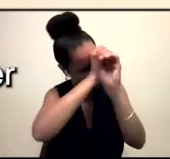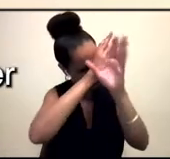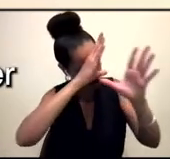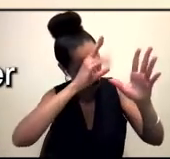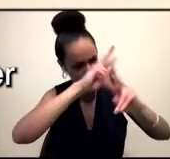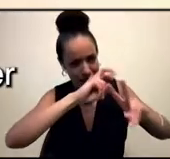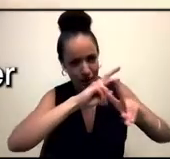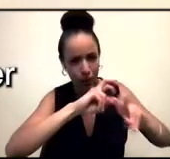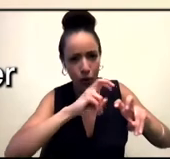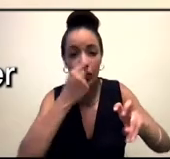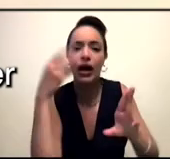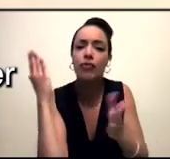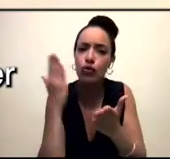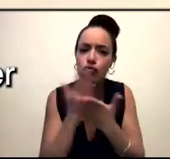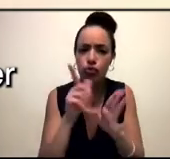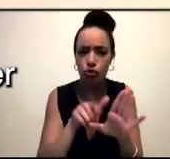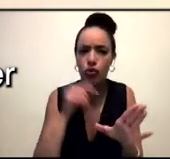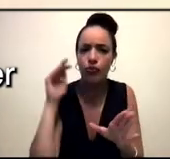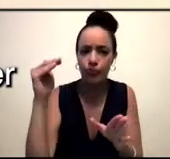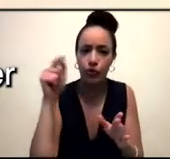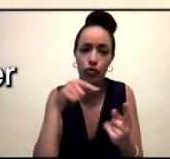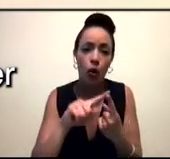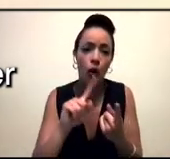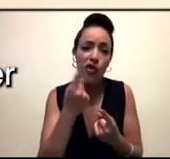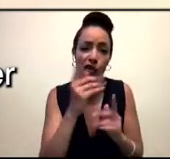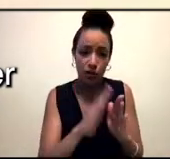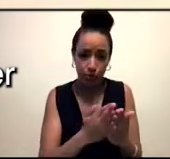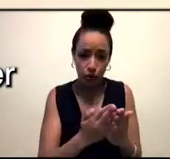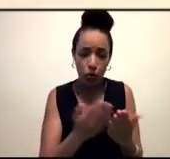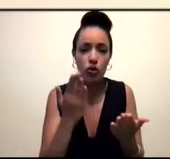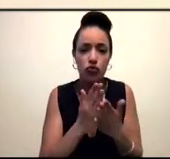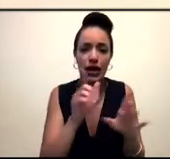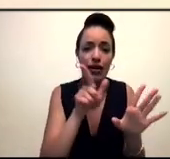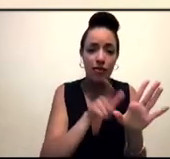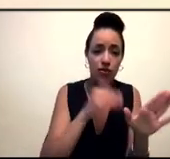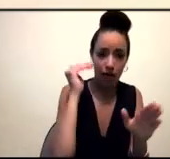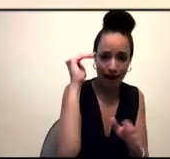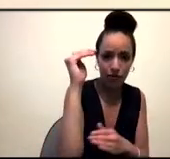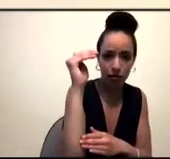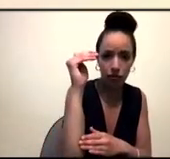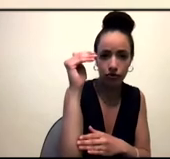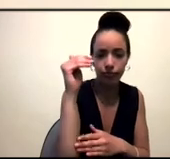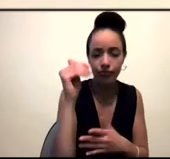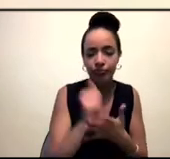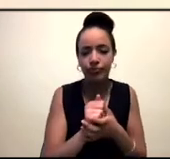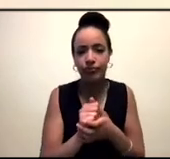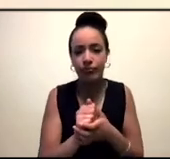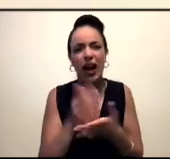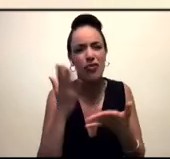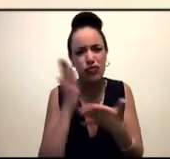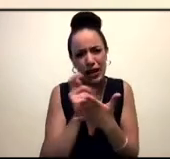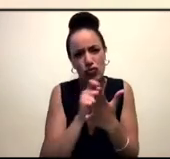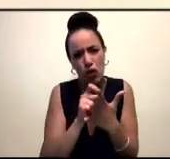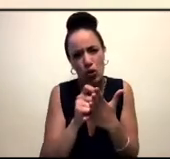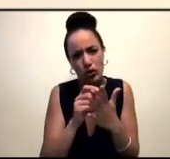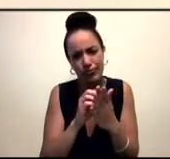fiction. mean, so Map of Salt and Stars was a, was a crossover, young adult, adult crossover. It's how it was marketed anyway. I wrote it as an adult book, but it, it